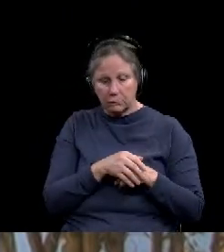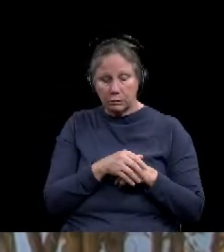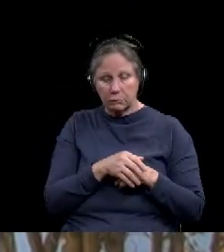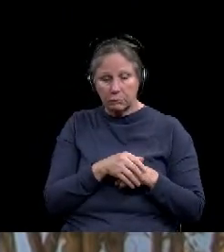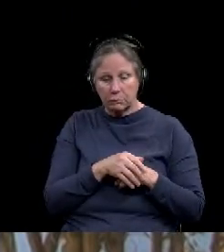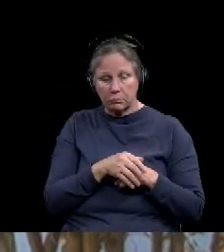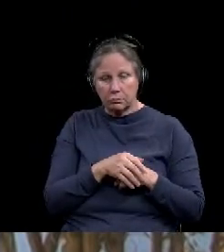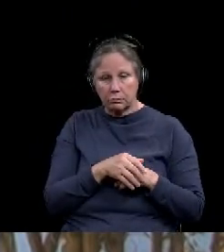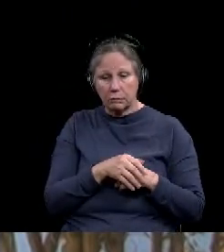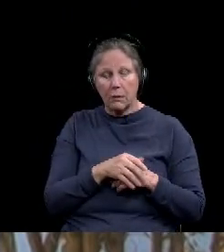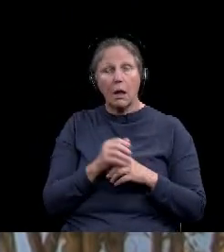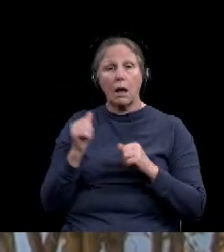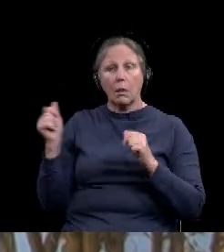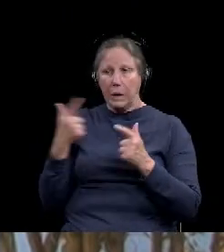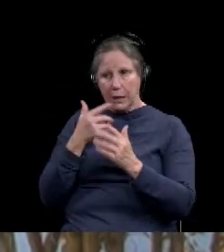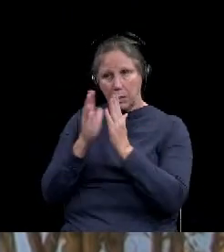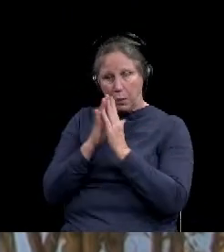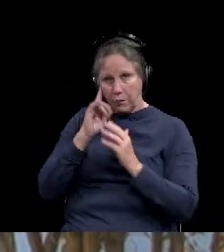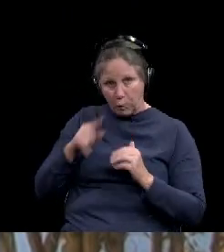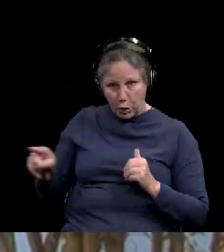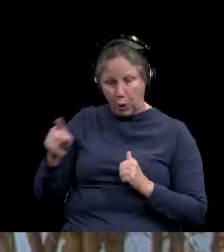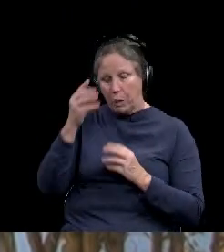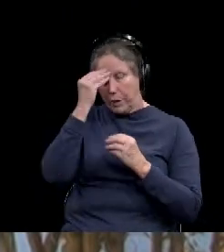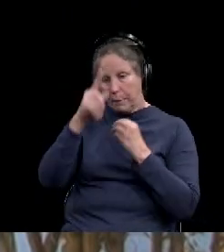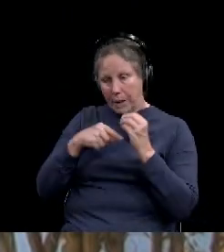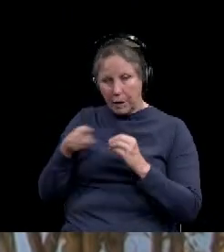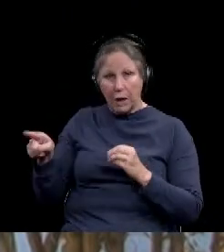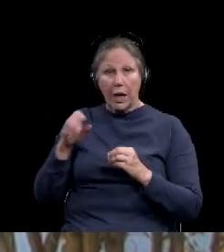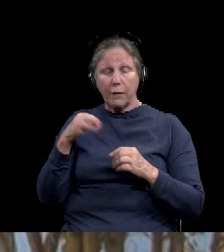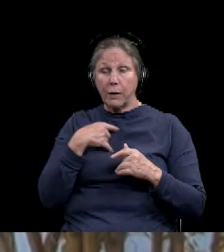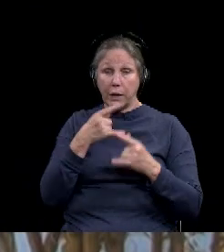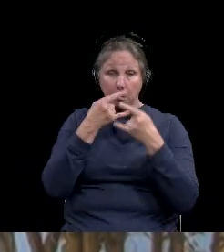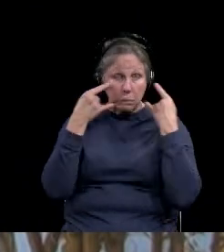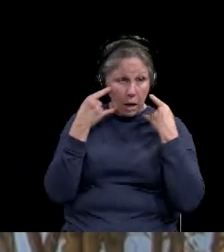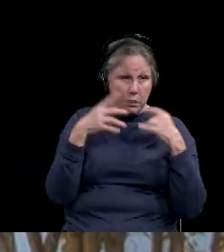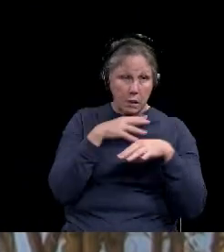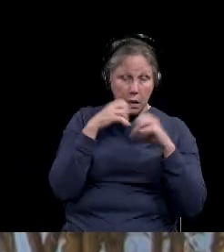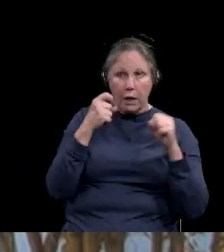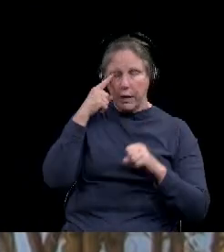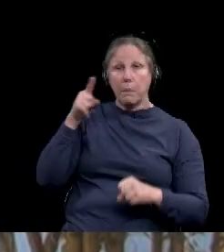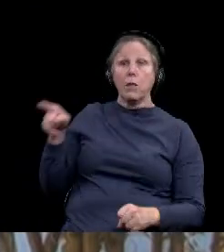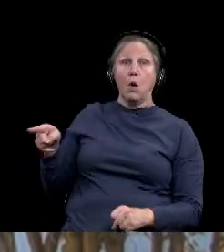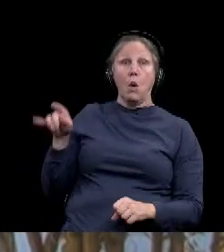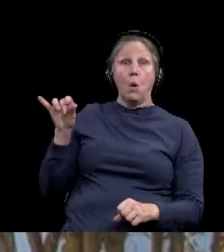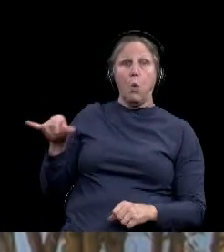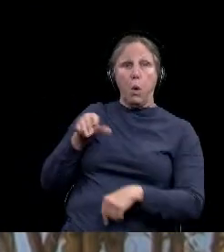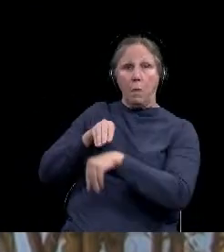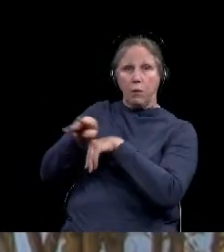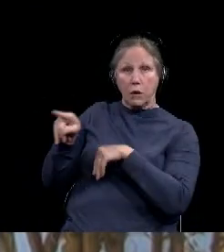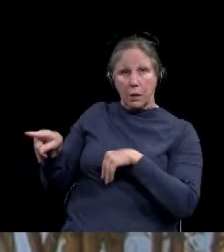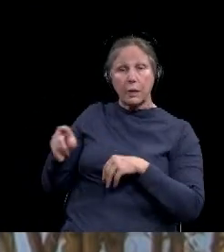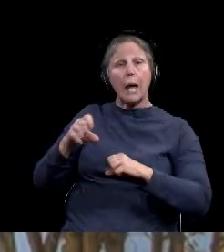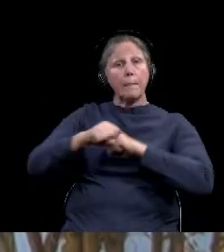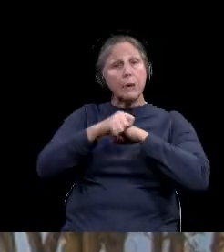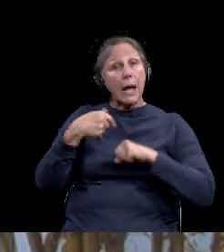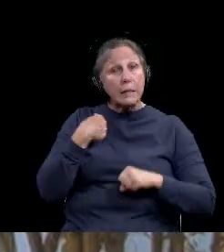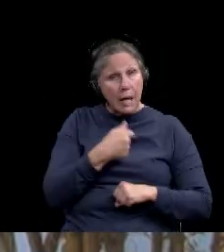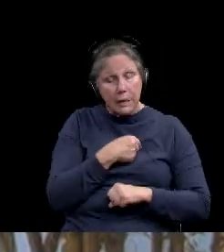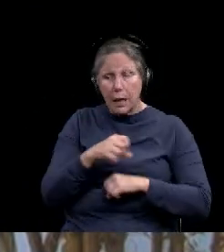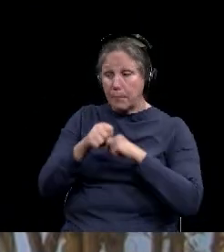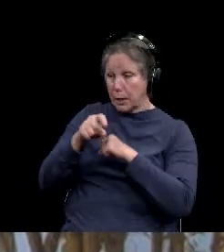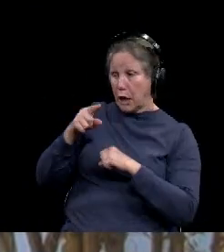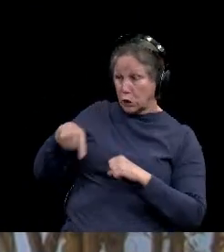all of you in mind as we are thinking that we're getting too tired to wear masks. Um, it is protects us, uh,